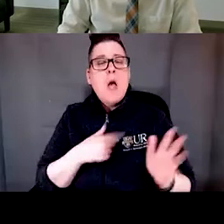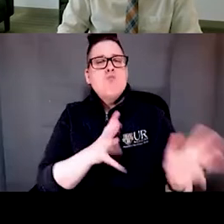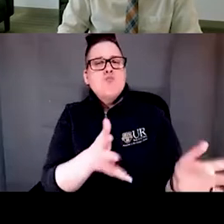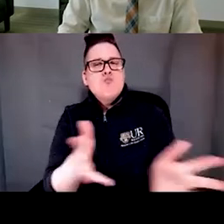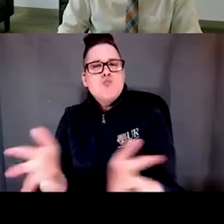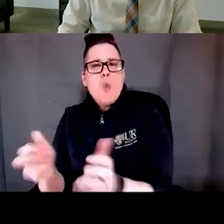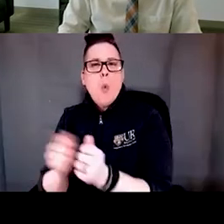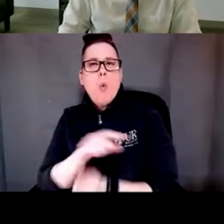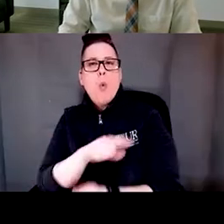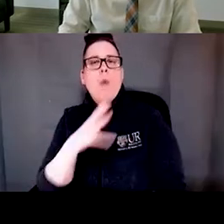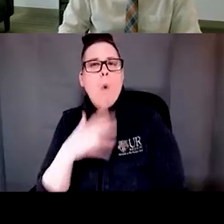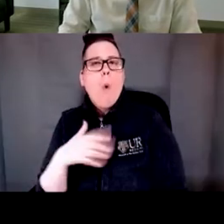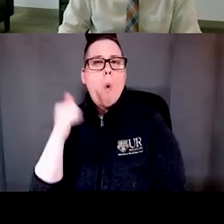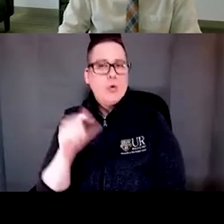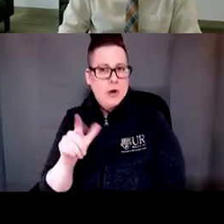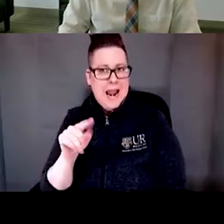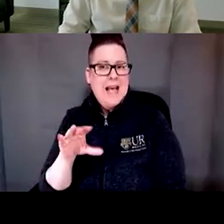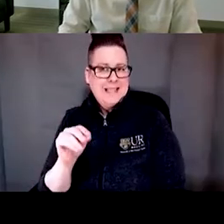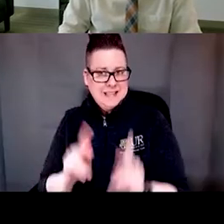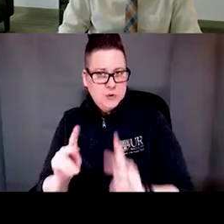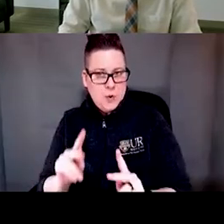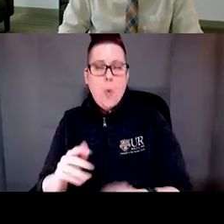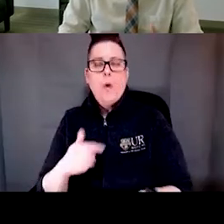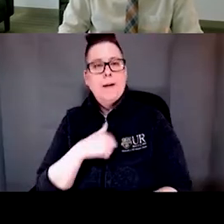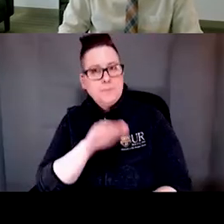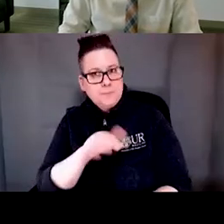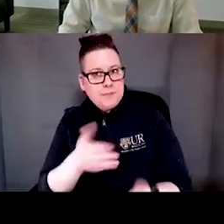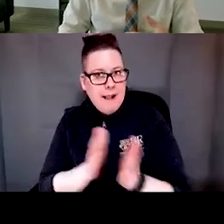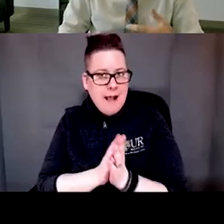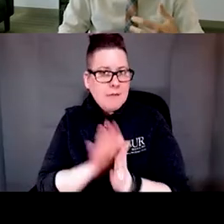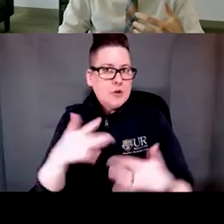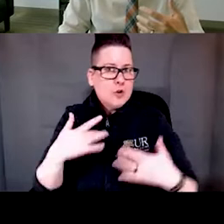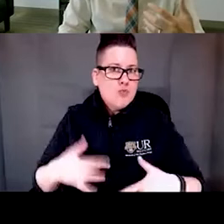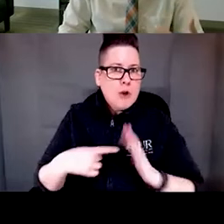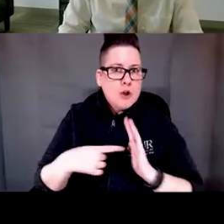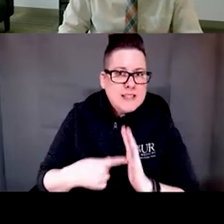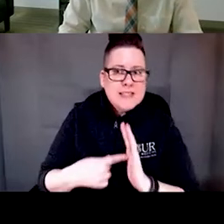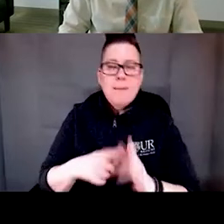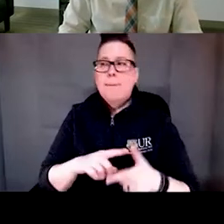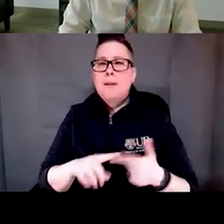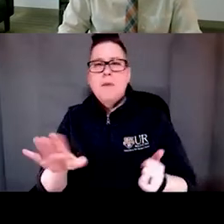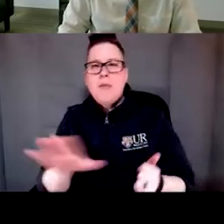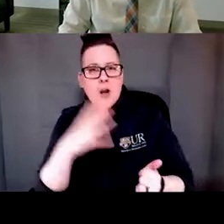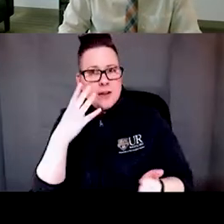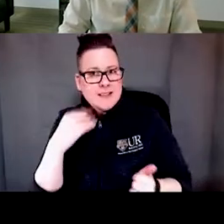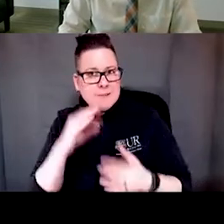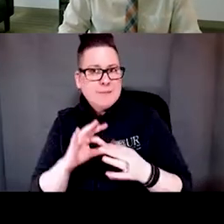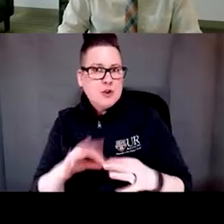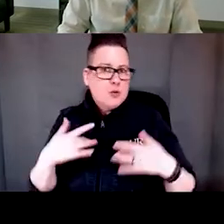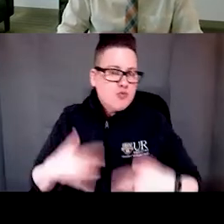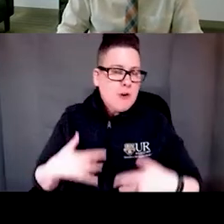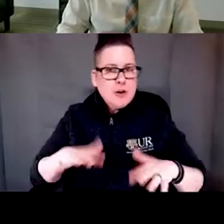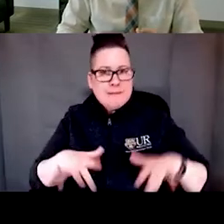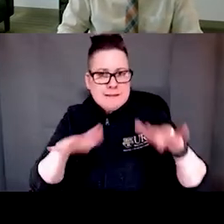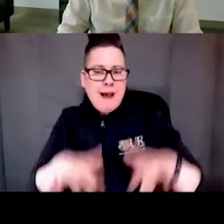specifically older Latinos, I asked them about their depressive symptoms. or about their experiences with depression or anxiety.